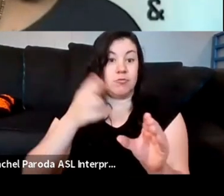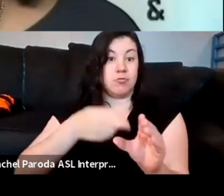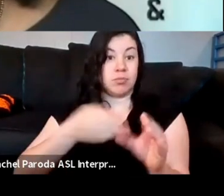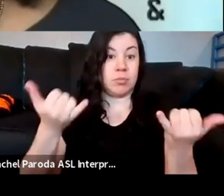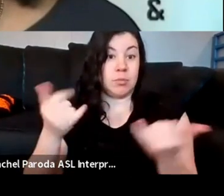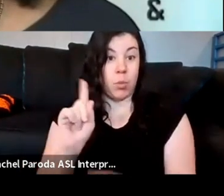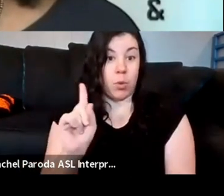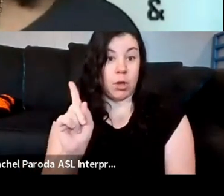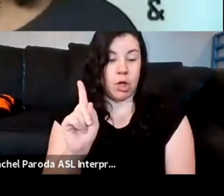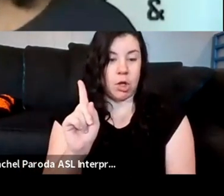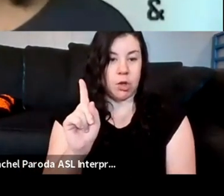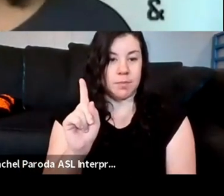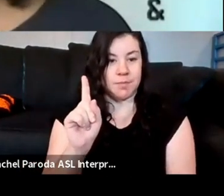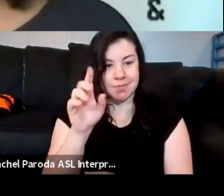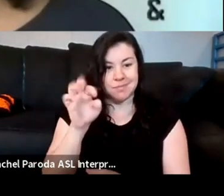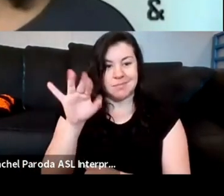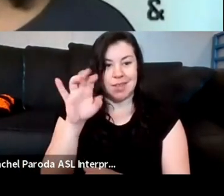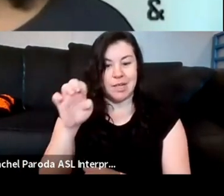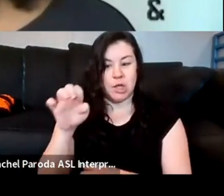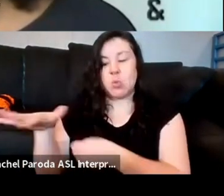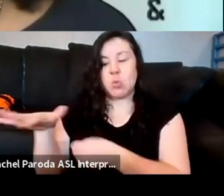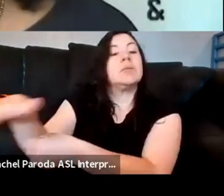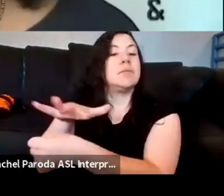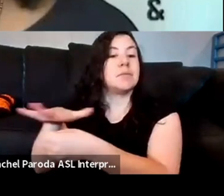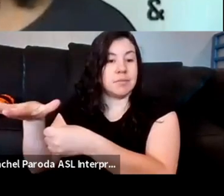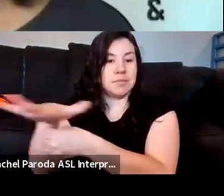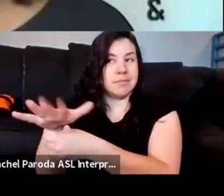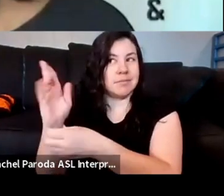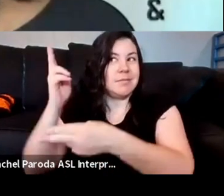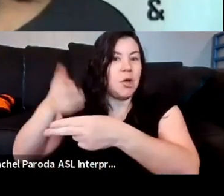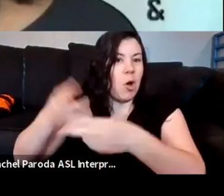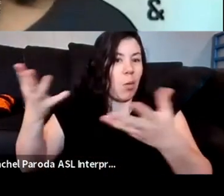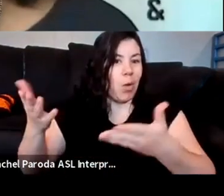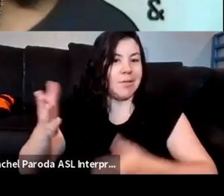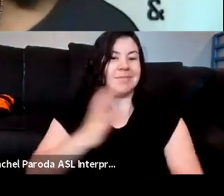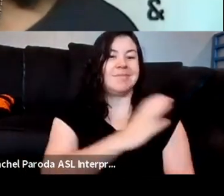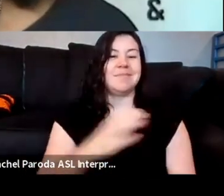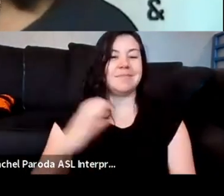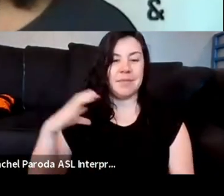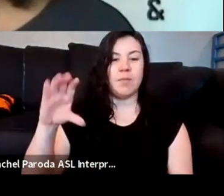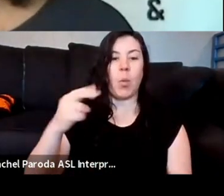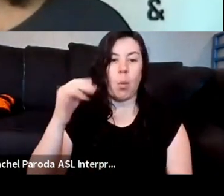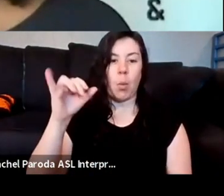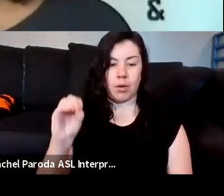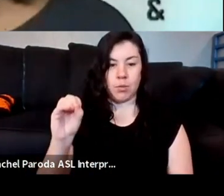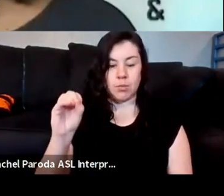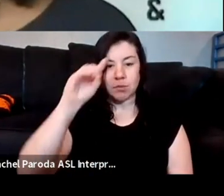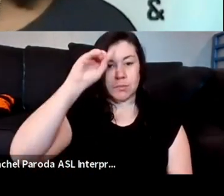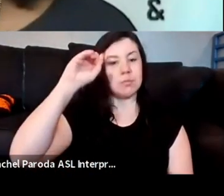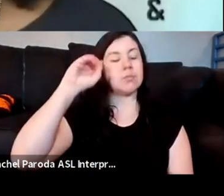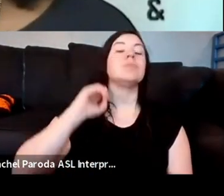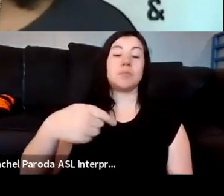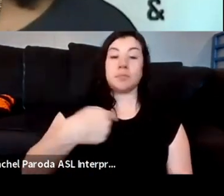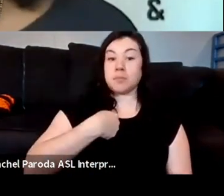and Haudenosaunee people. And this is in the area that is at the moment known as Cleveland, Ohio. I am a cultural